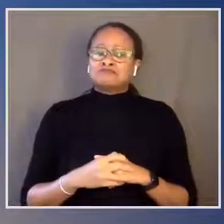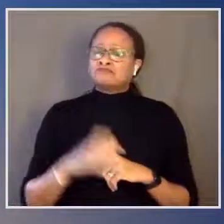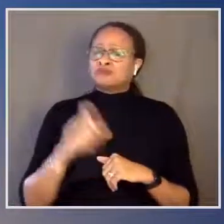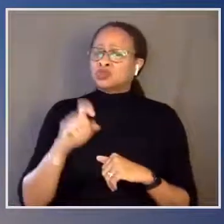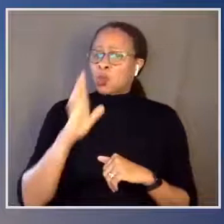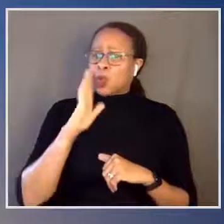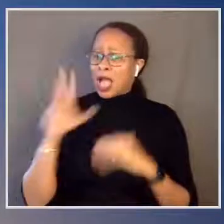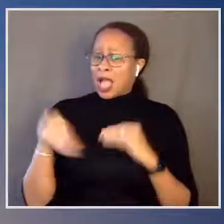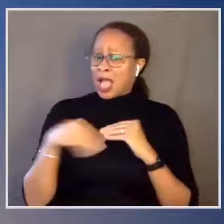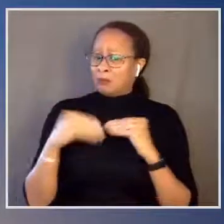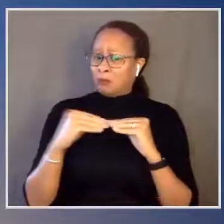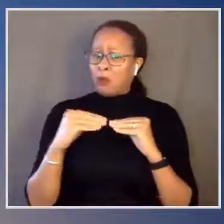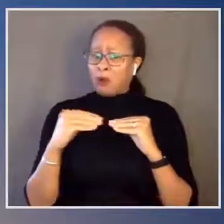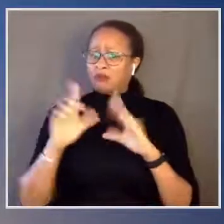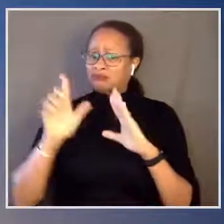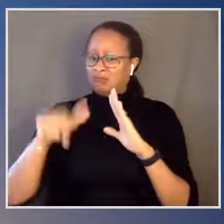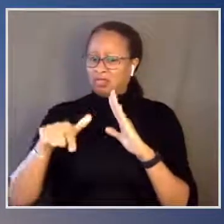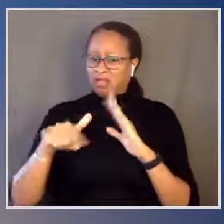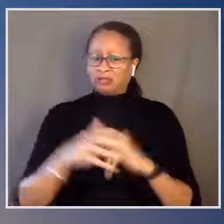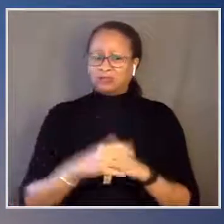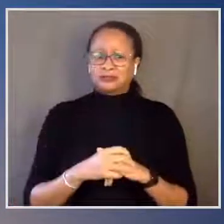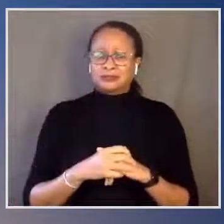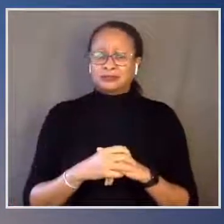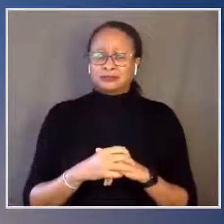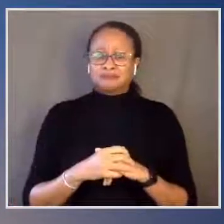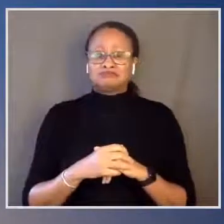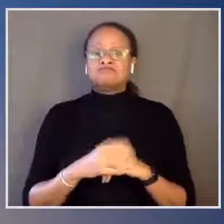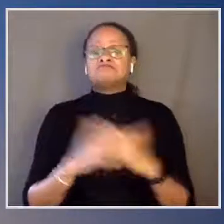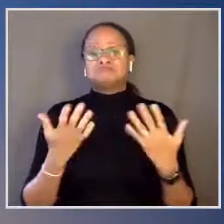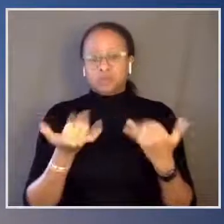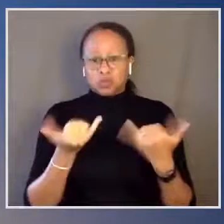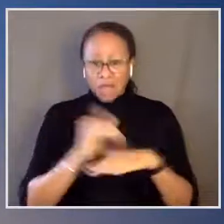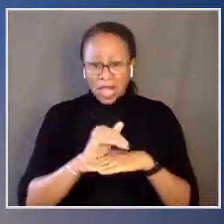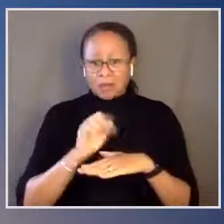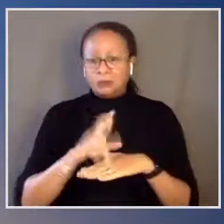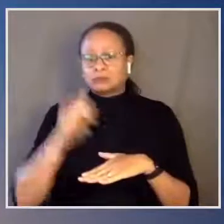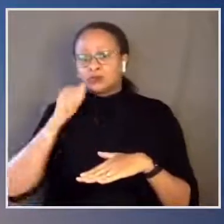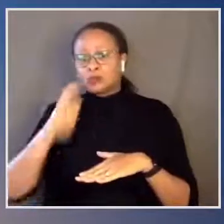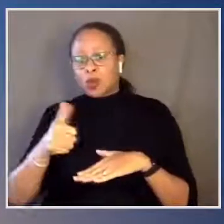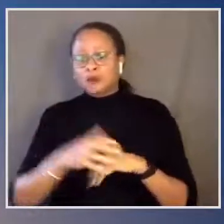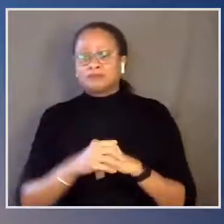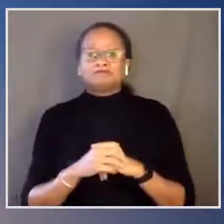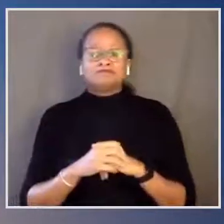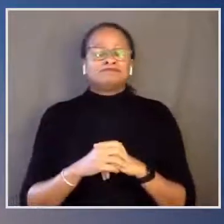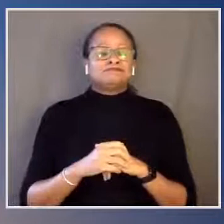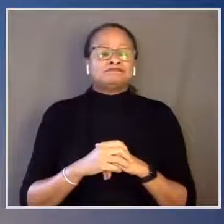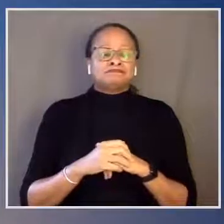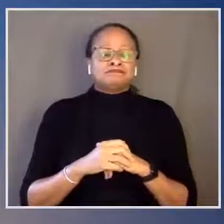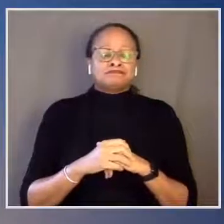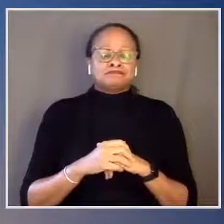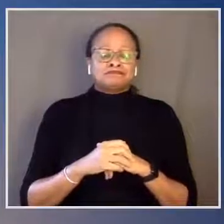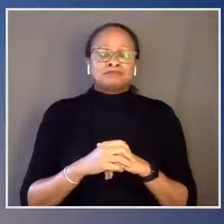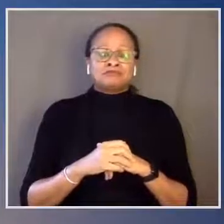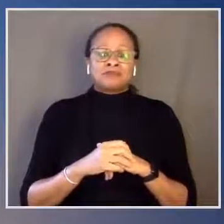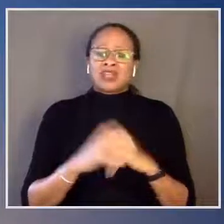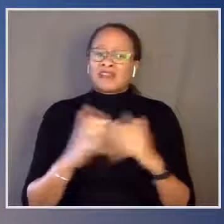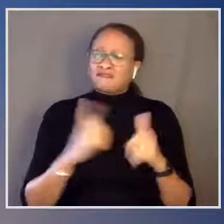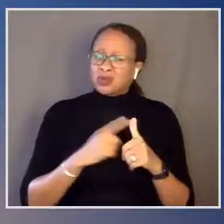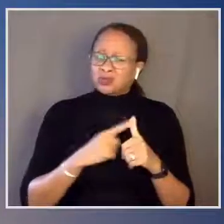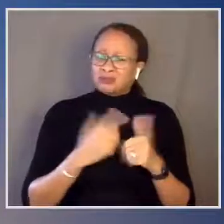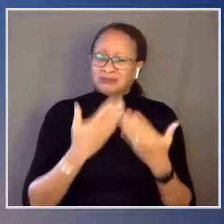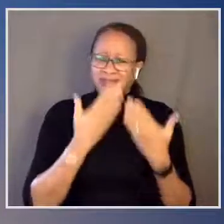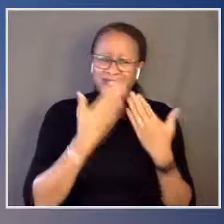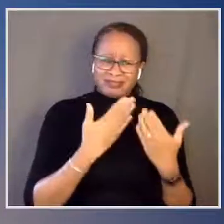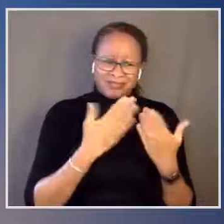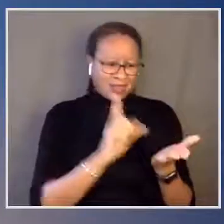later, and either tonight or tomorrow. But let me begin by thanking the press for being here and